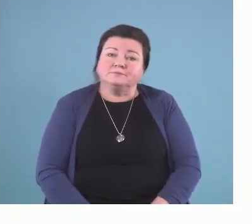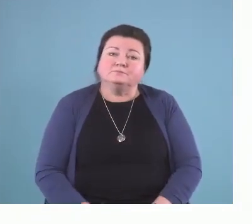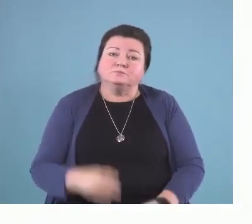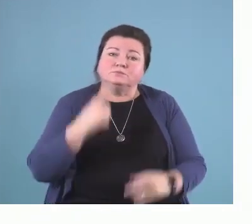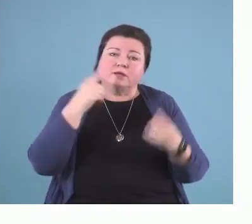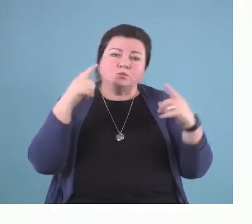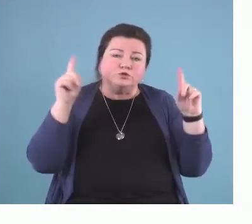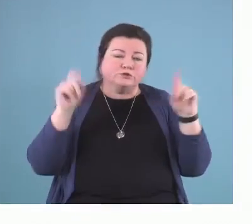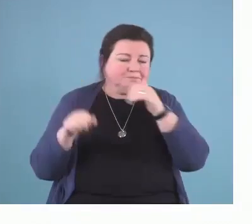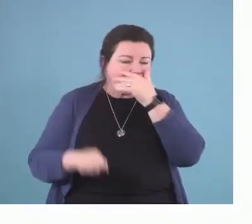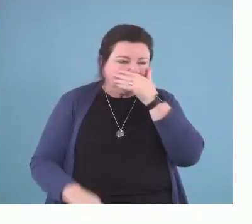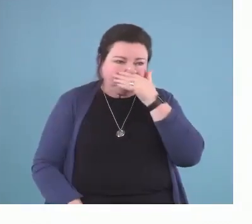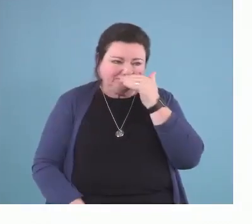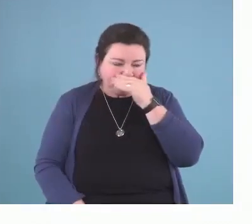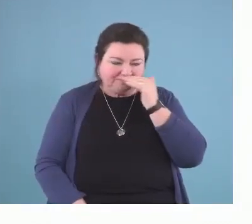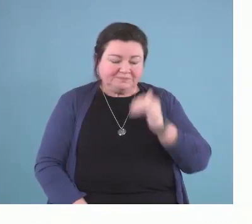Next slide, please.